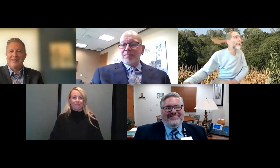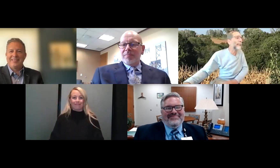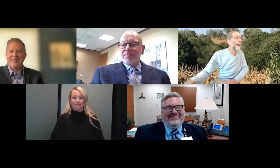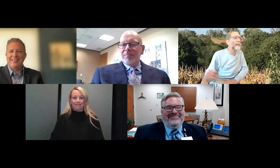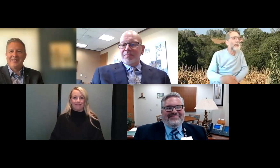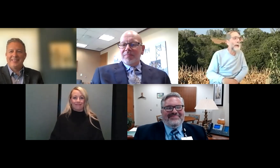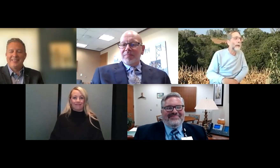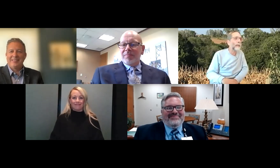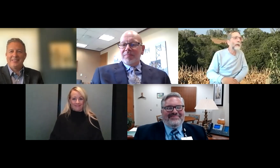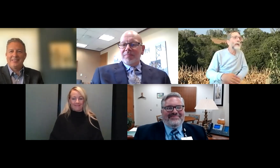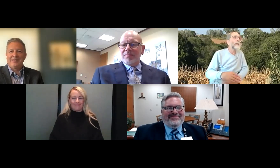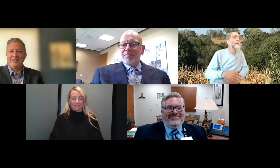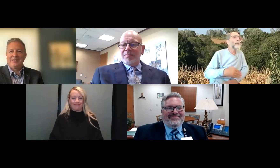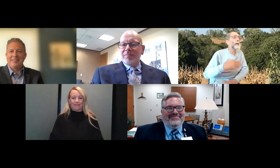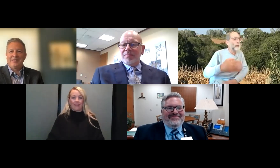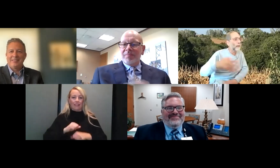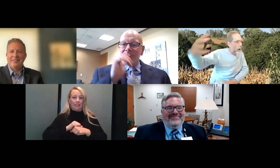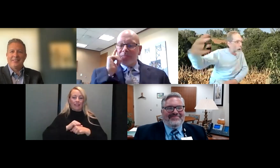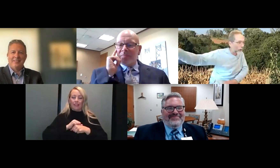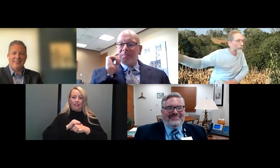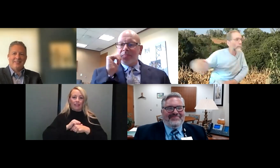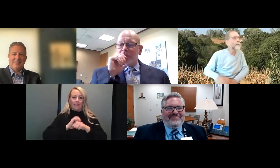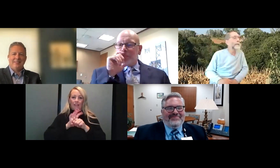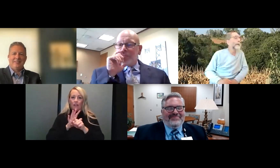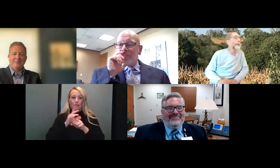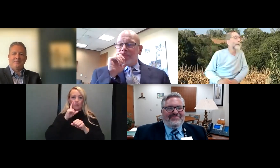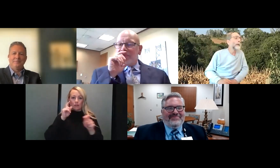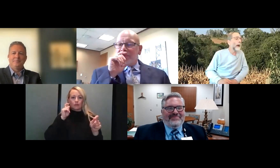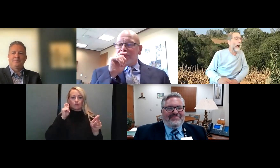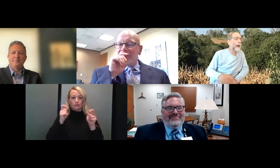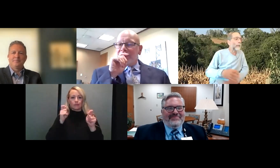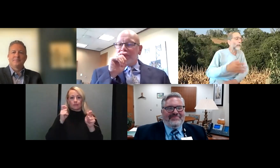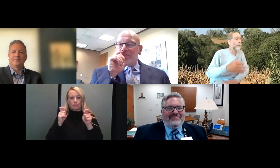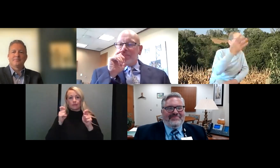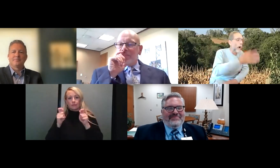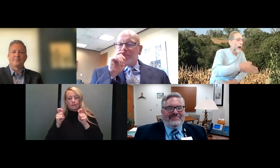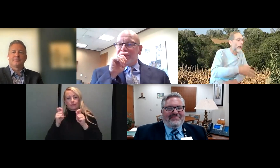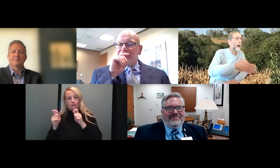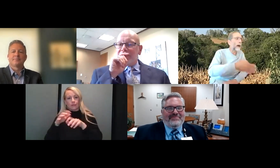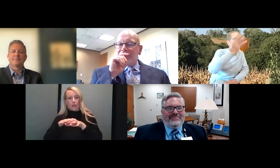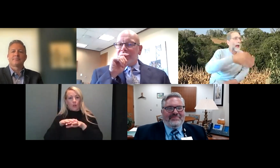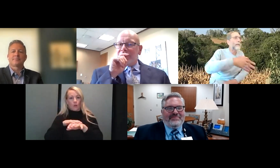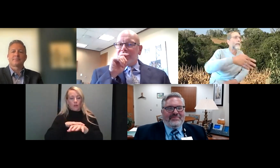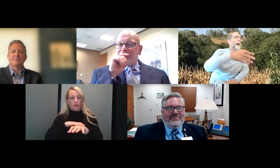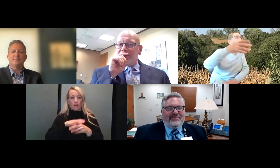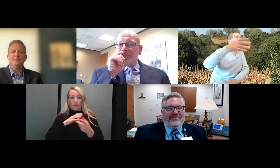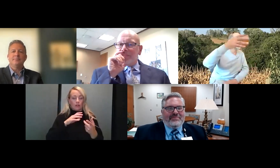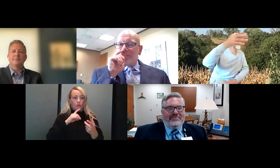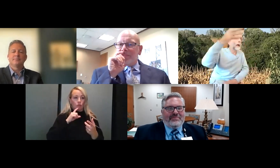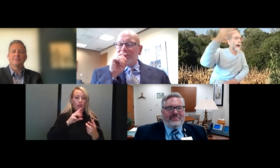the virus drifts slowly. Uh, and we've gone from wild type to alpha,